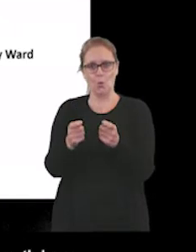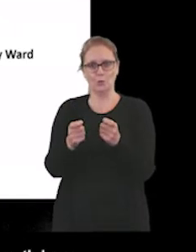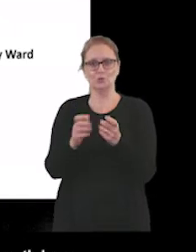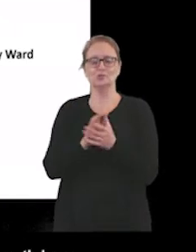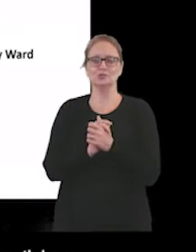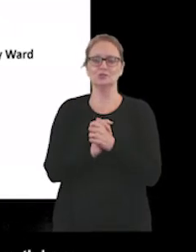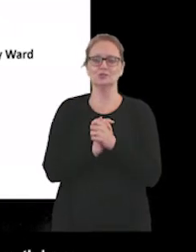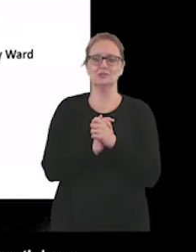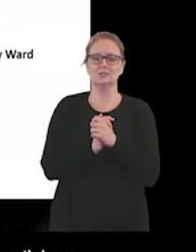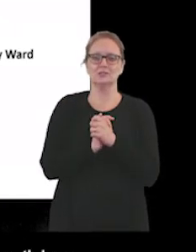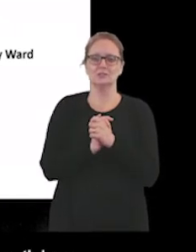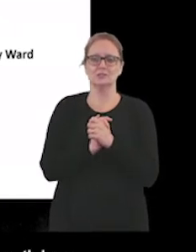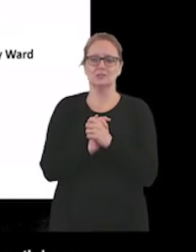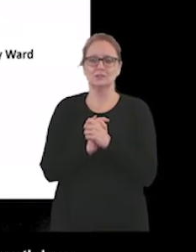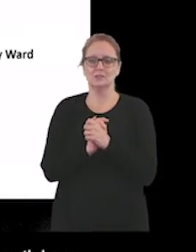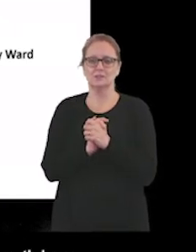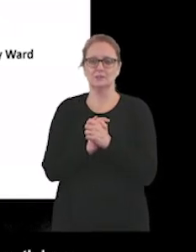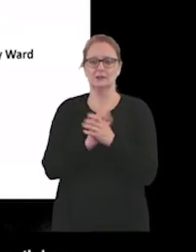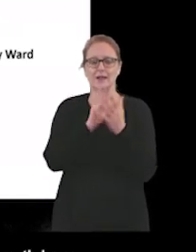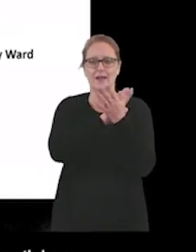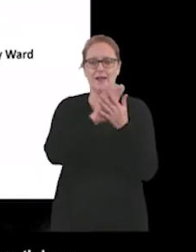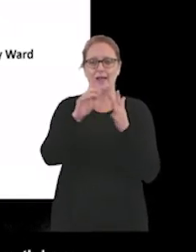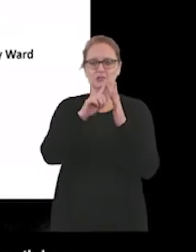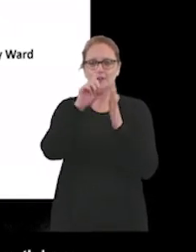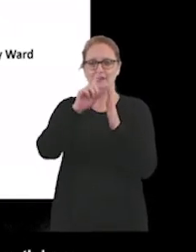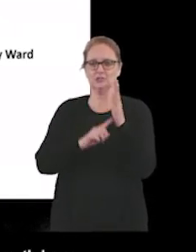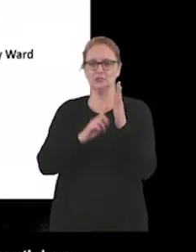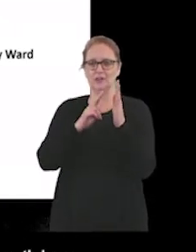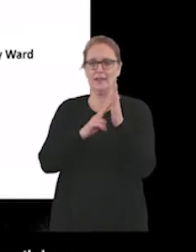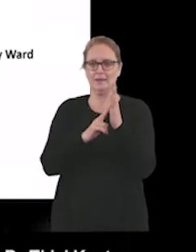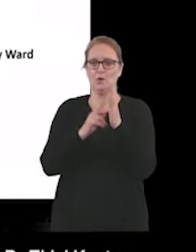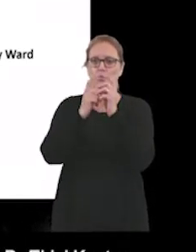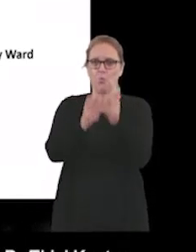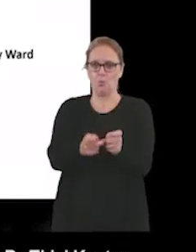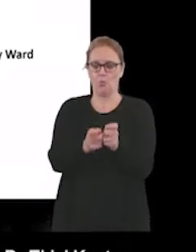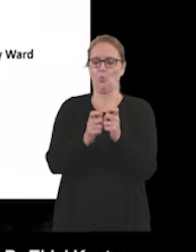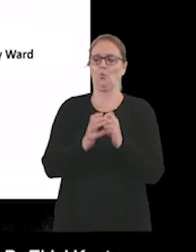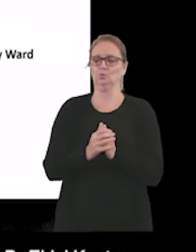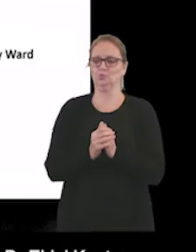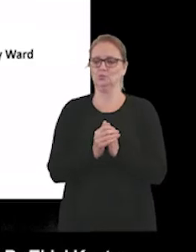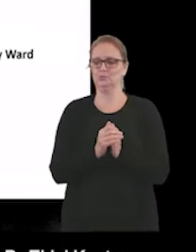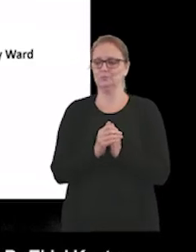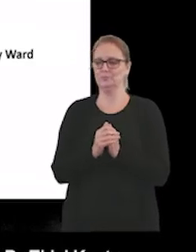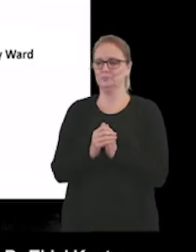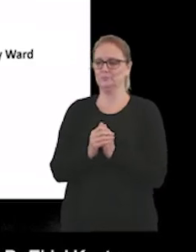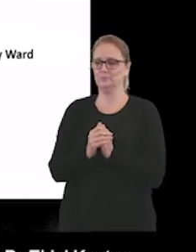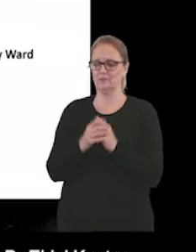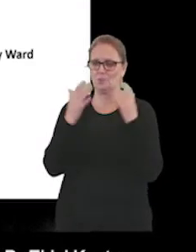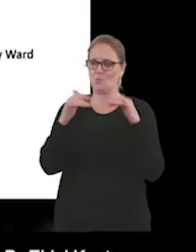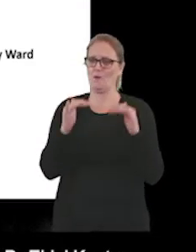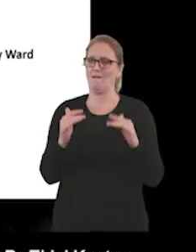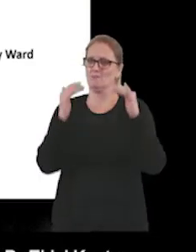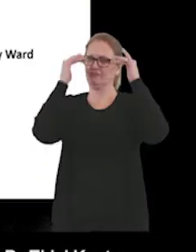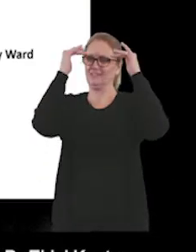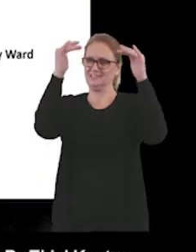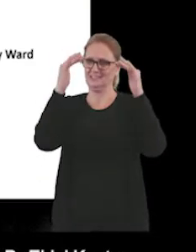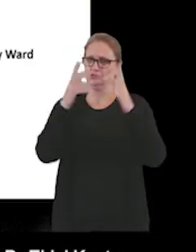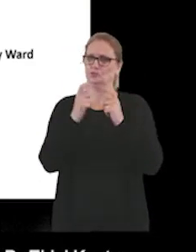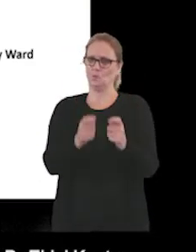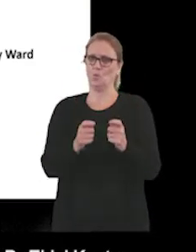prestigious national research organisation. And we've had